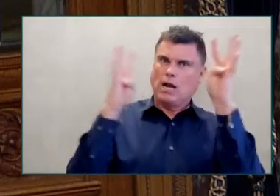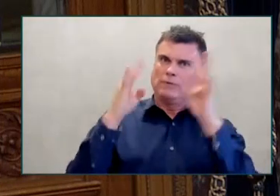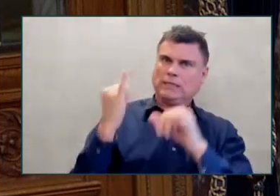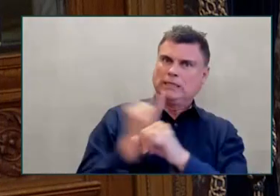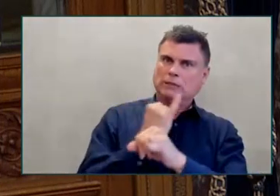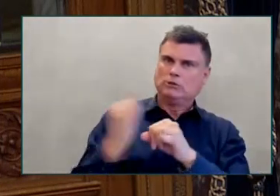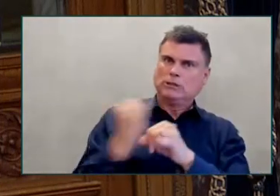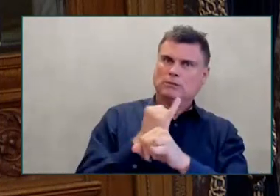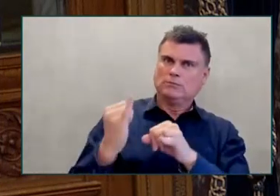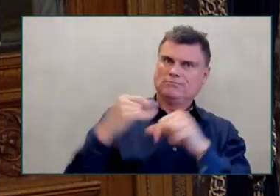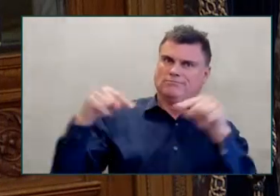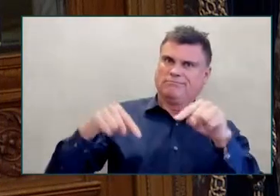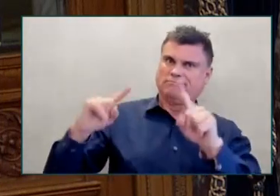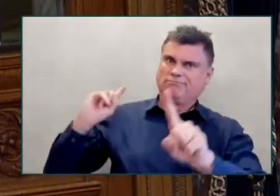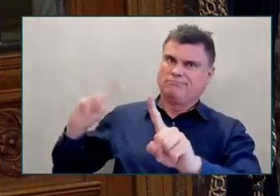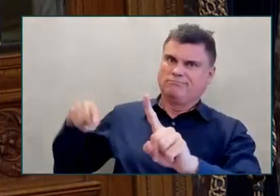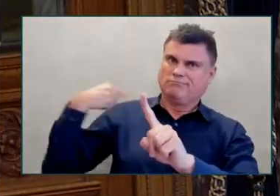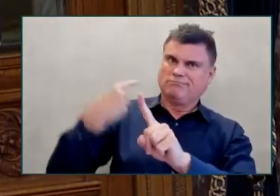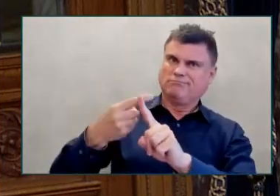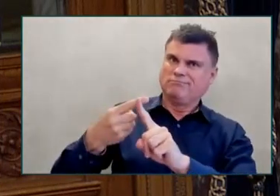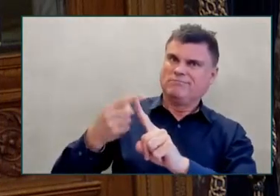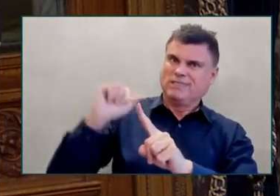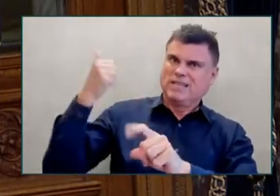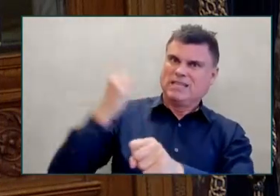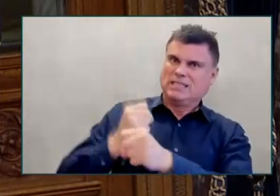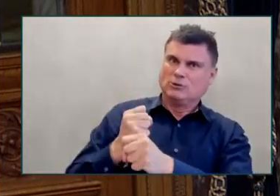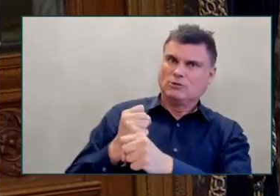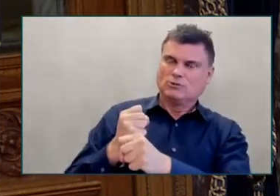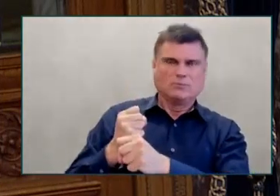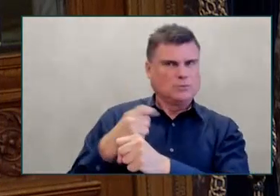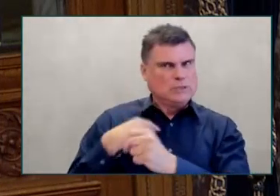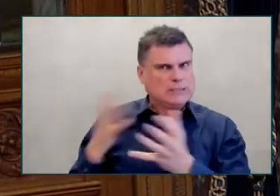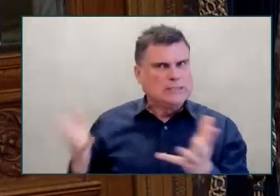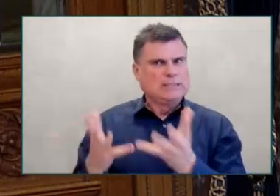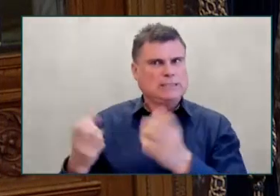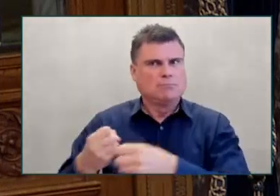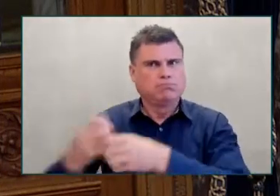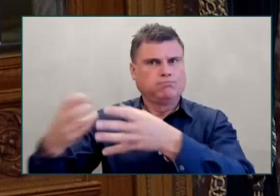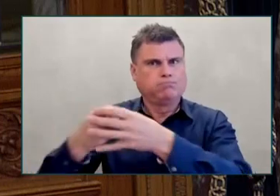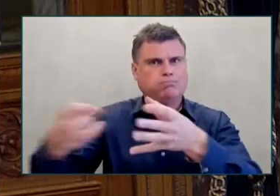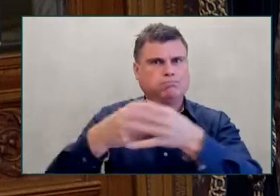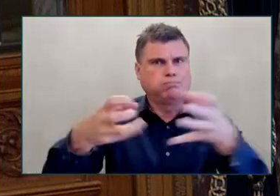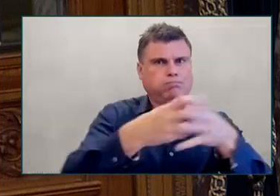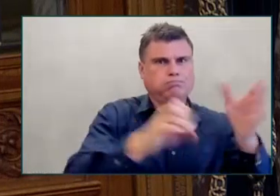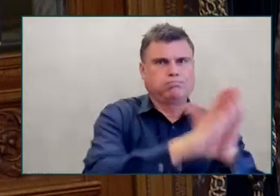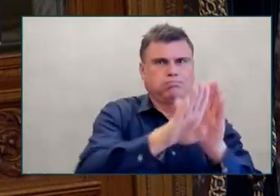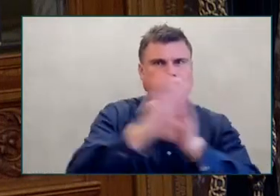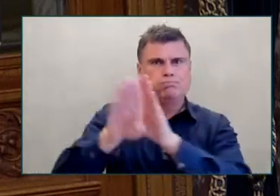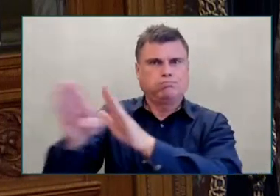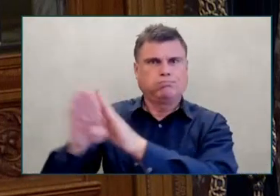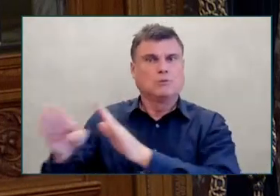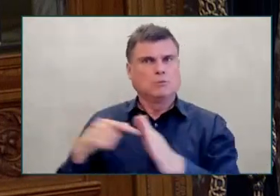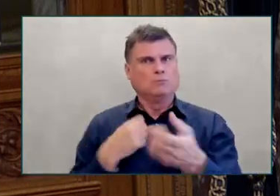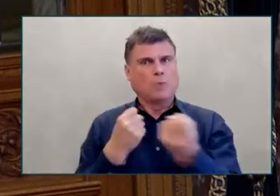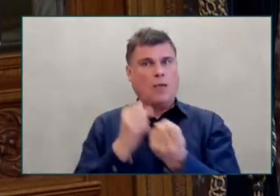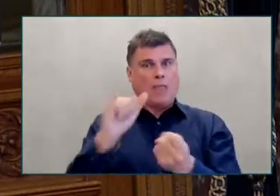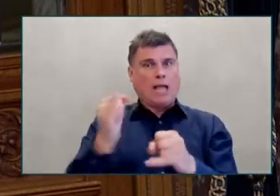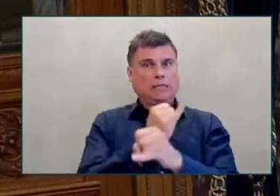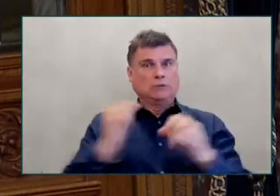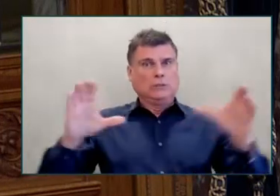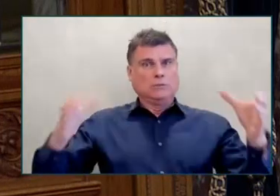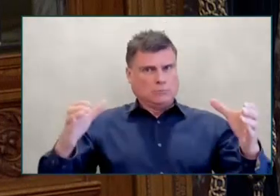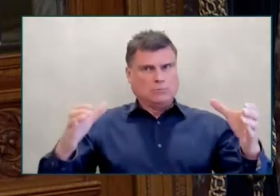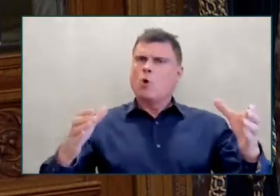we're so pleased to support the continued growth of British Columbia's creative industries, with the announcement yesterday of a historic investment of